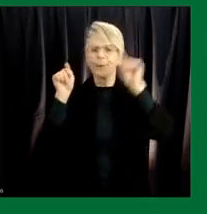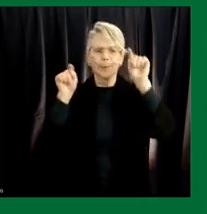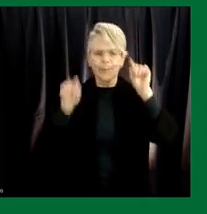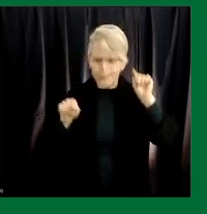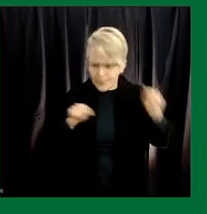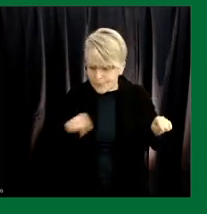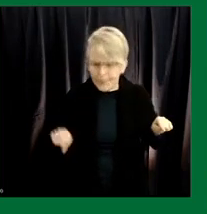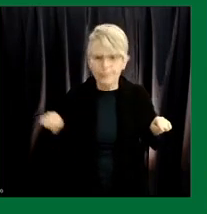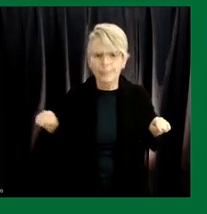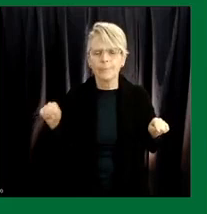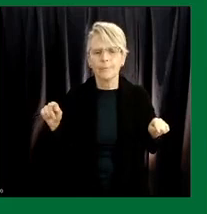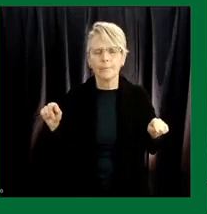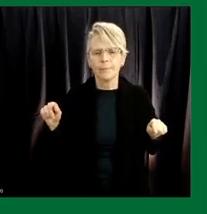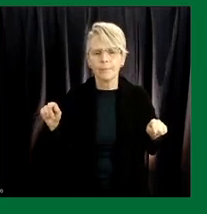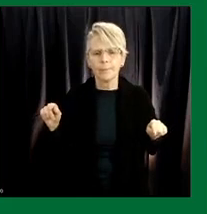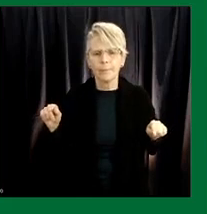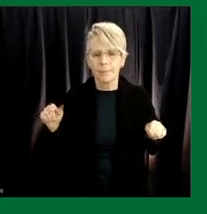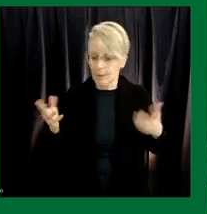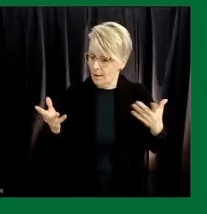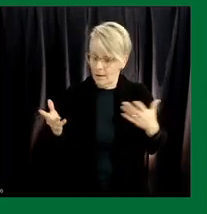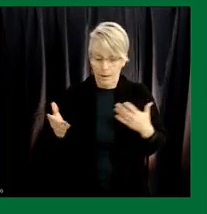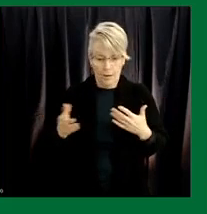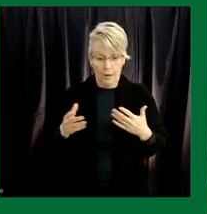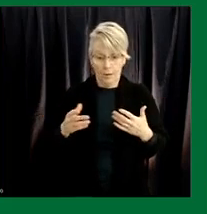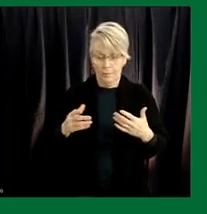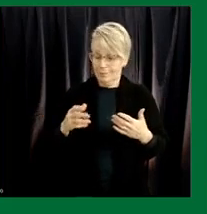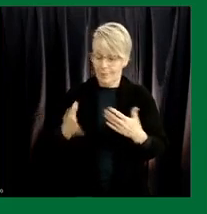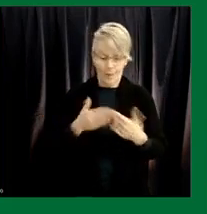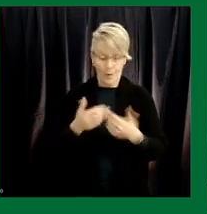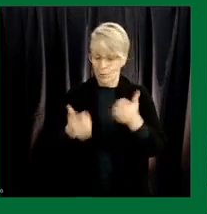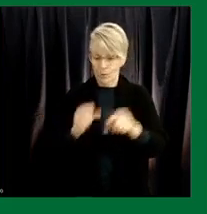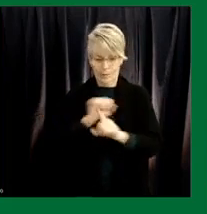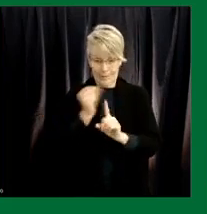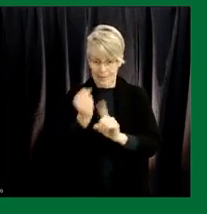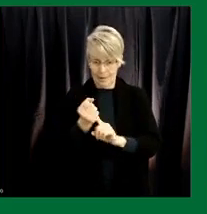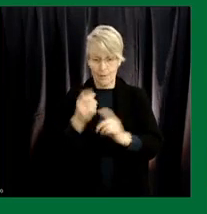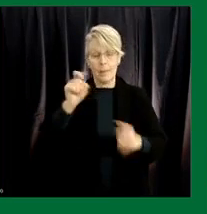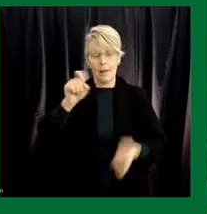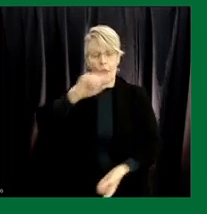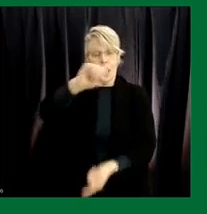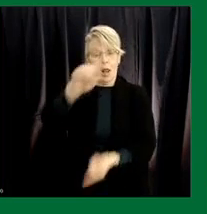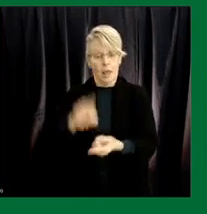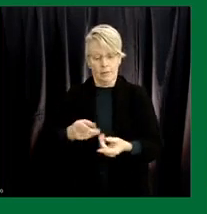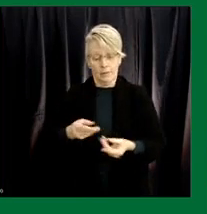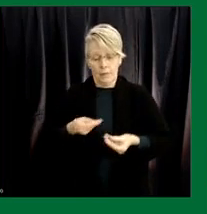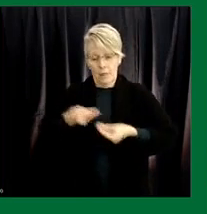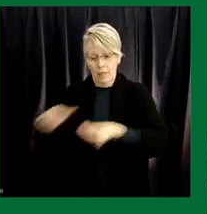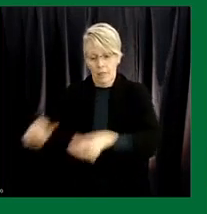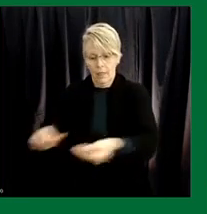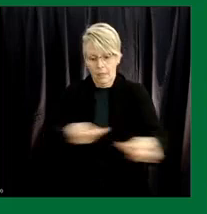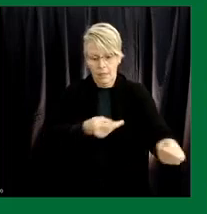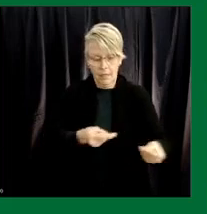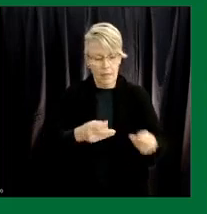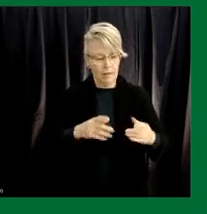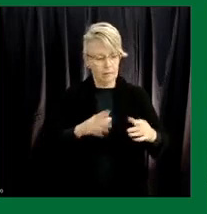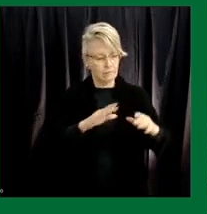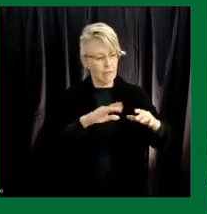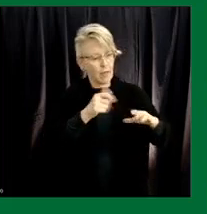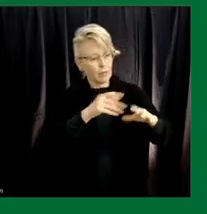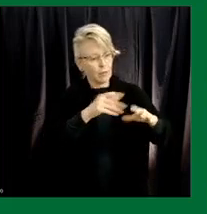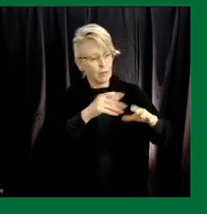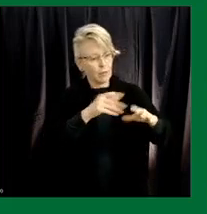whatever our context is reducing transmission um between households uh in